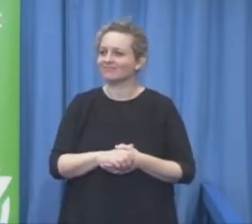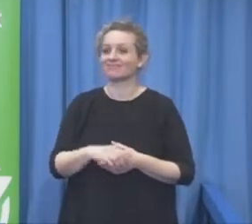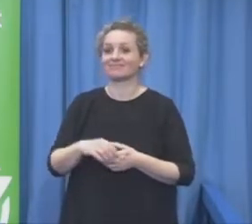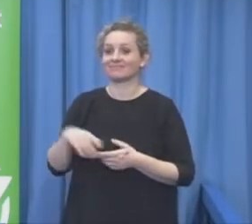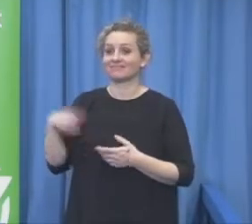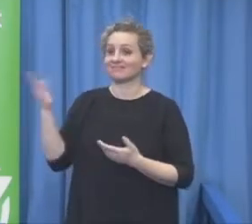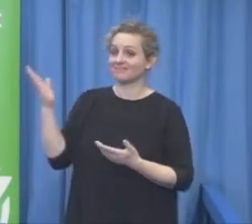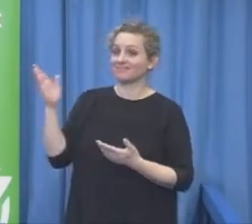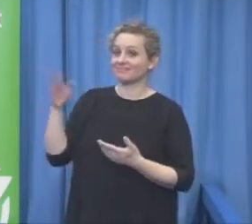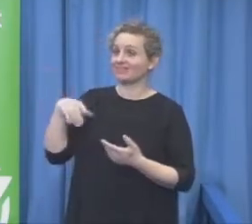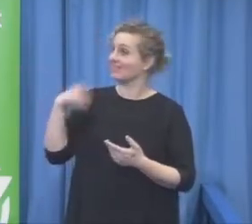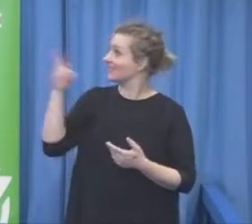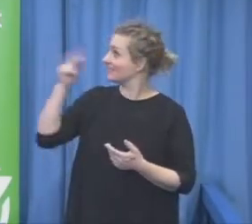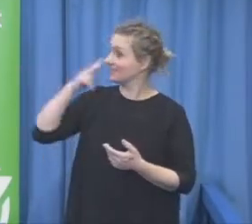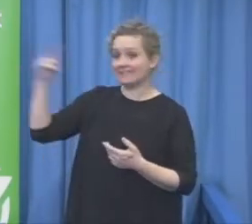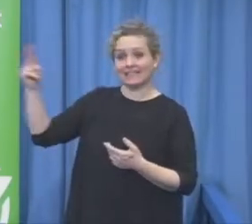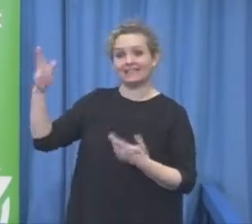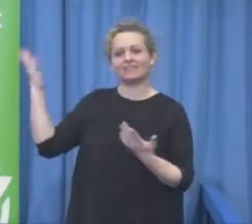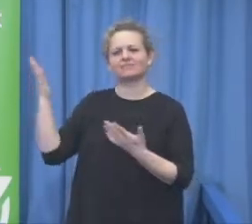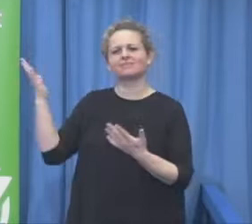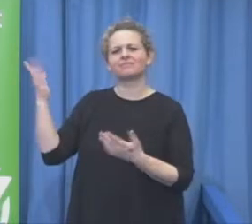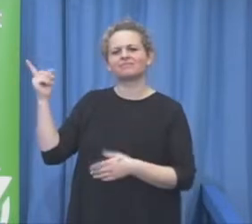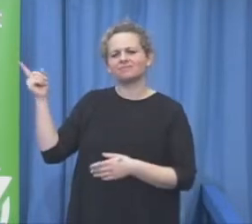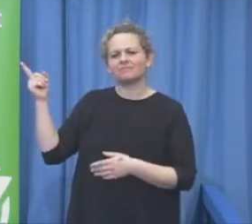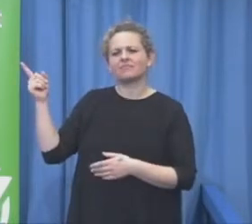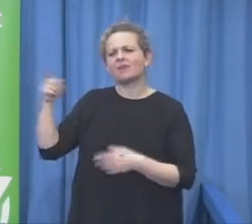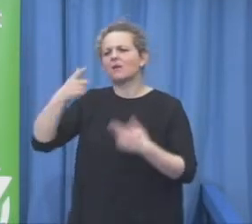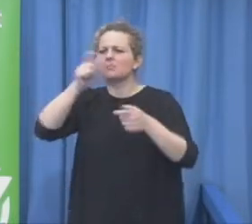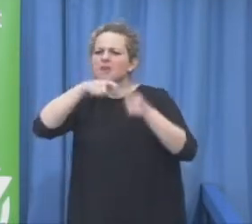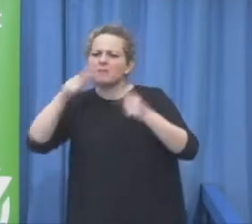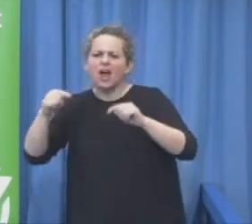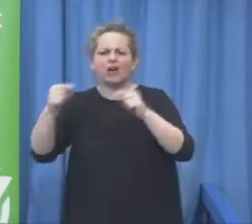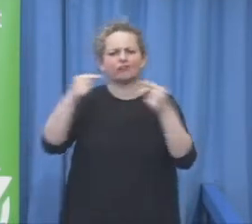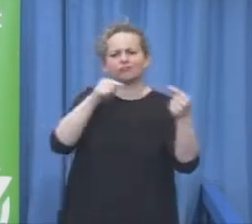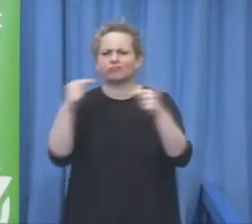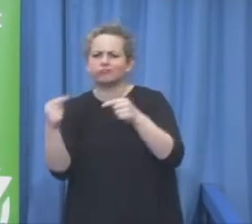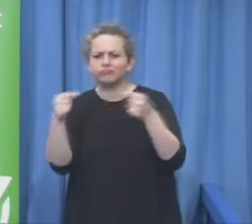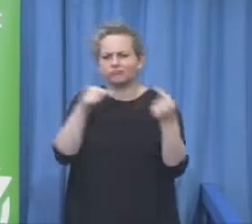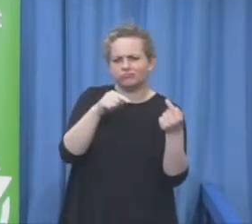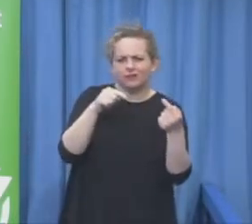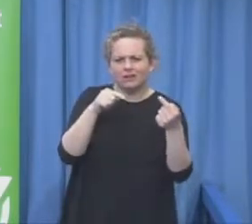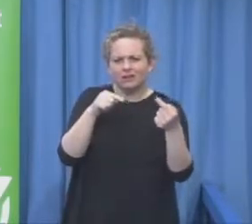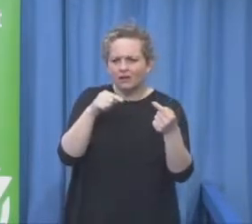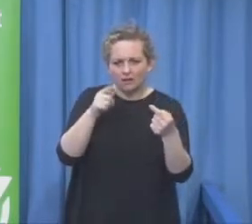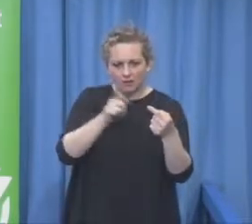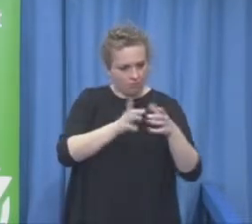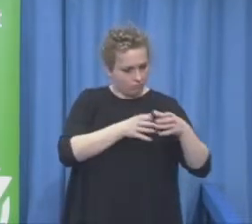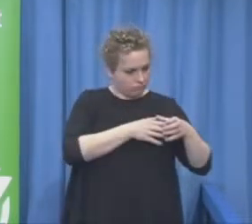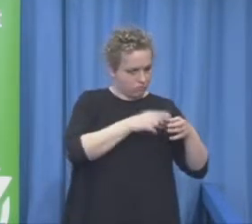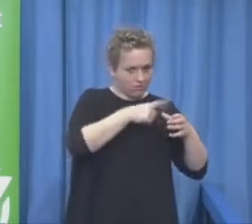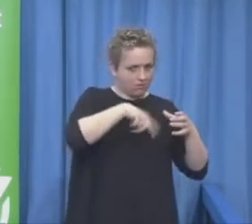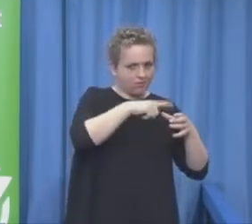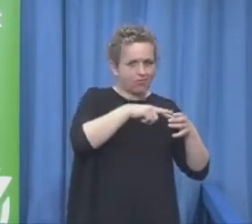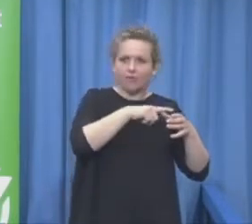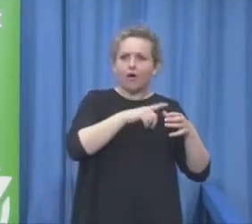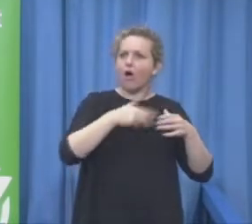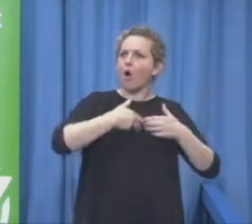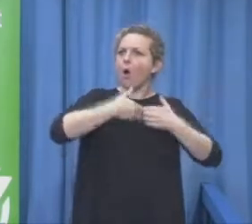discussion such like this let's go to the outside in the city we made